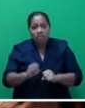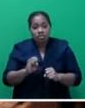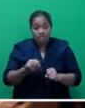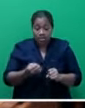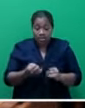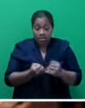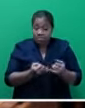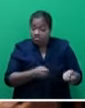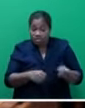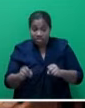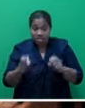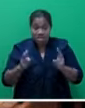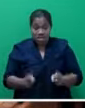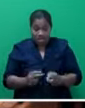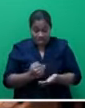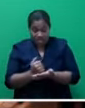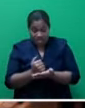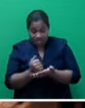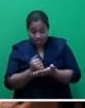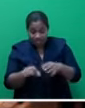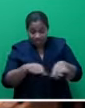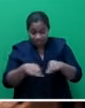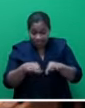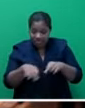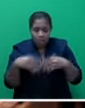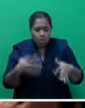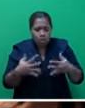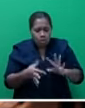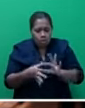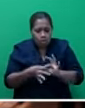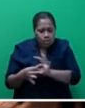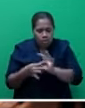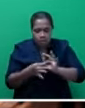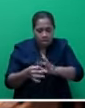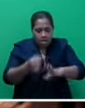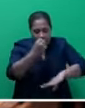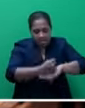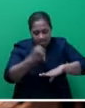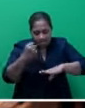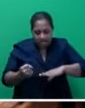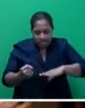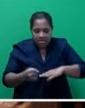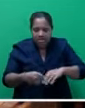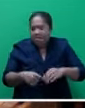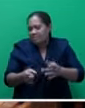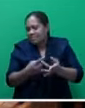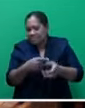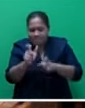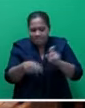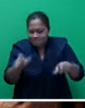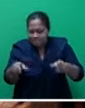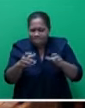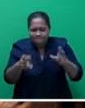plan, Mr. Speaker Sir, is a product of close collaboration between government, technical and bilateral partners, and most importantly,